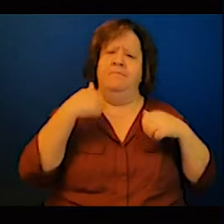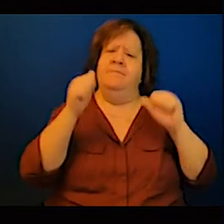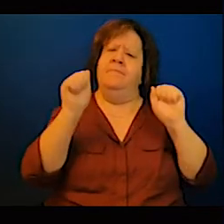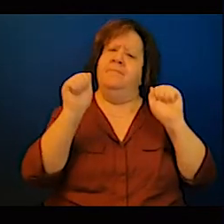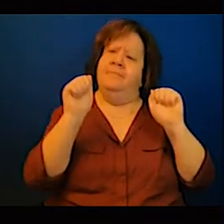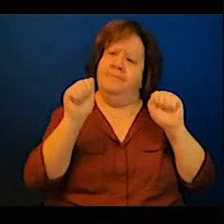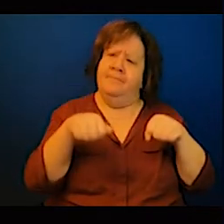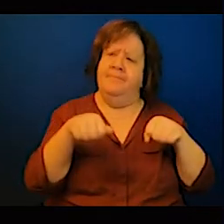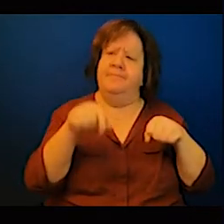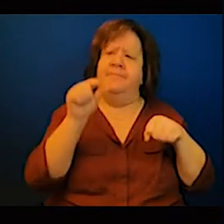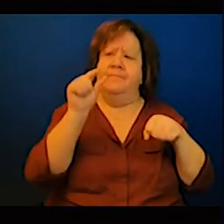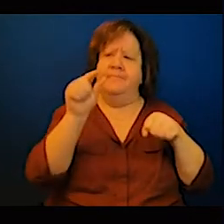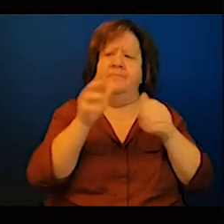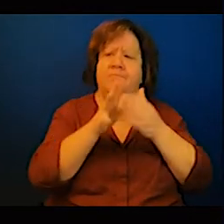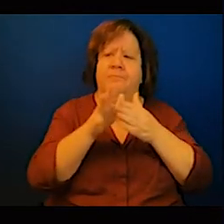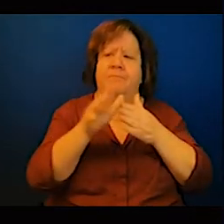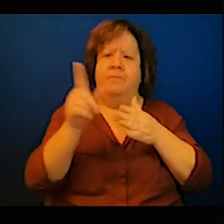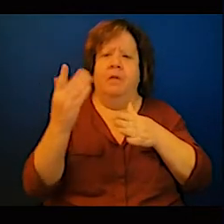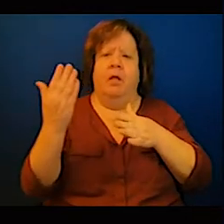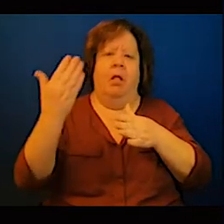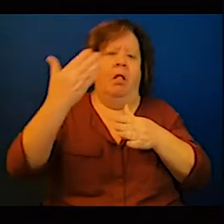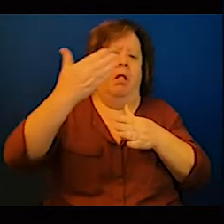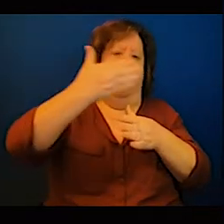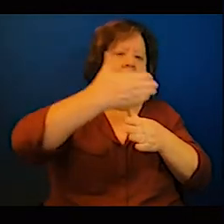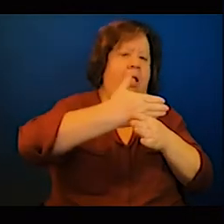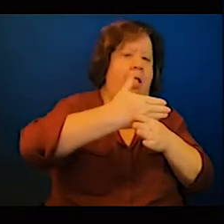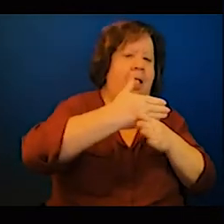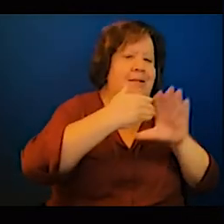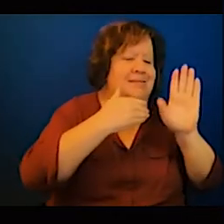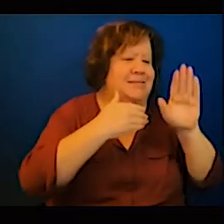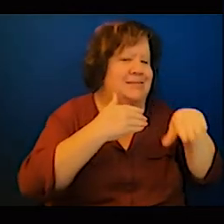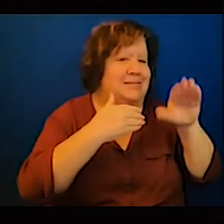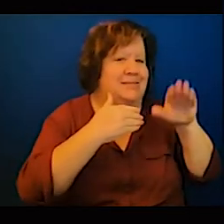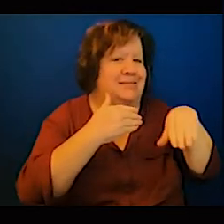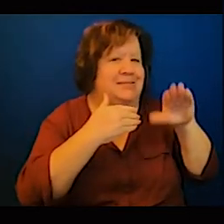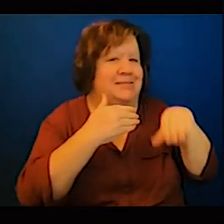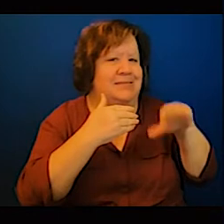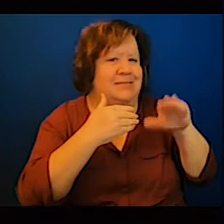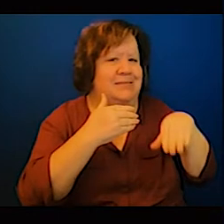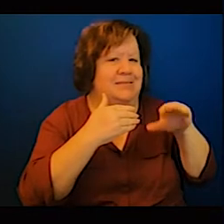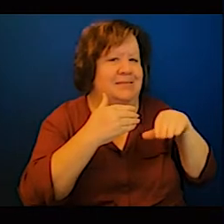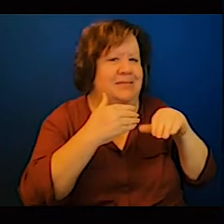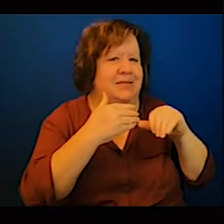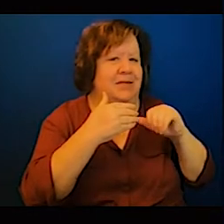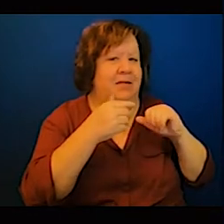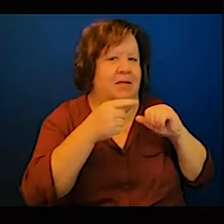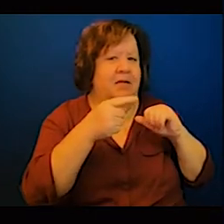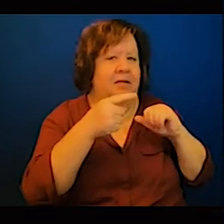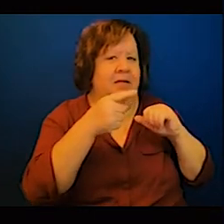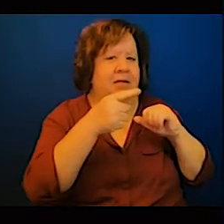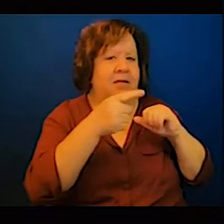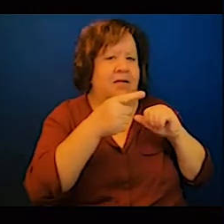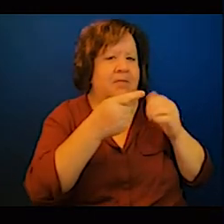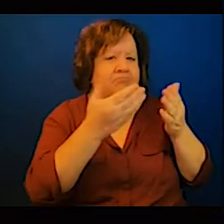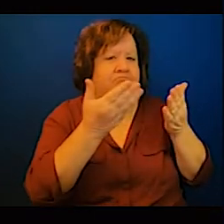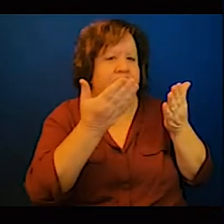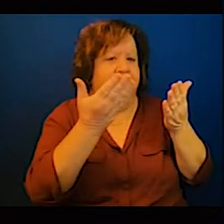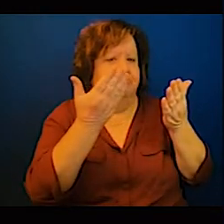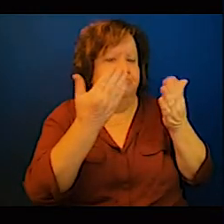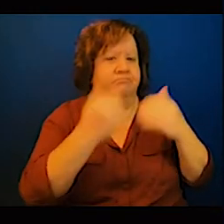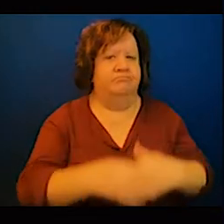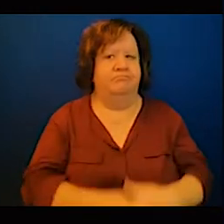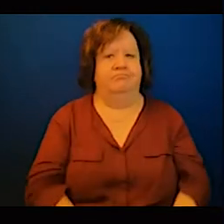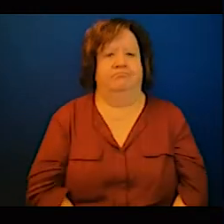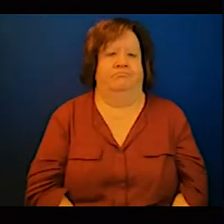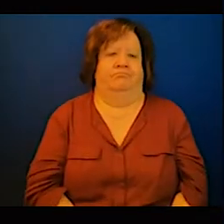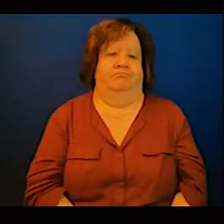You know, really feel free to put in the points that can